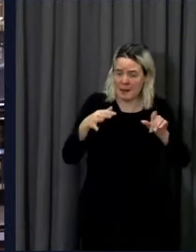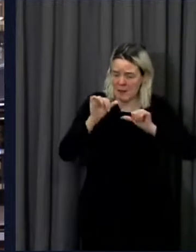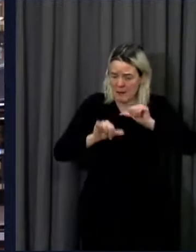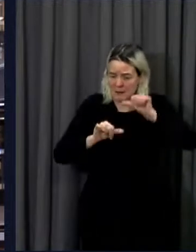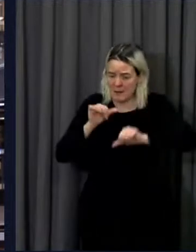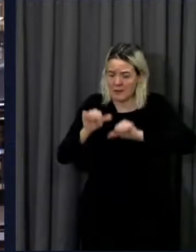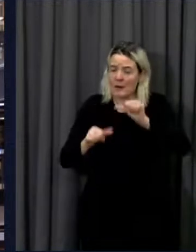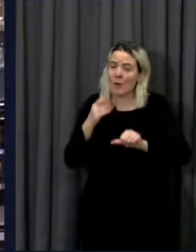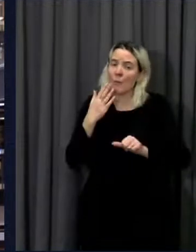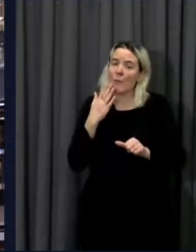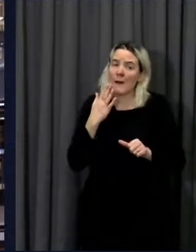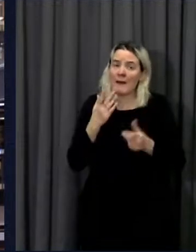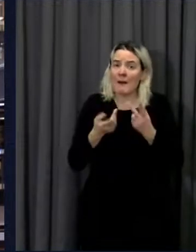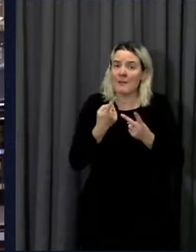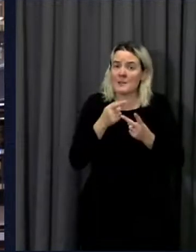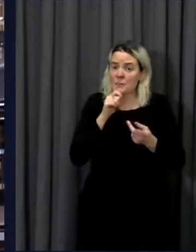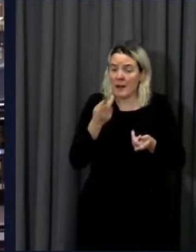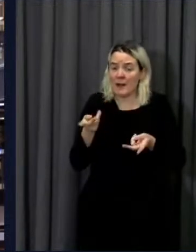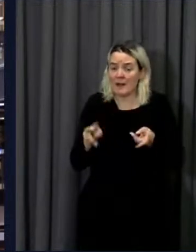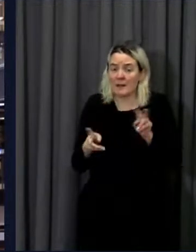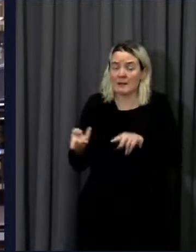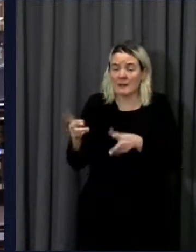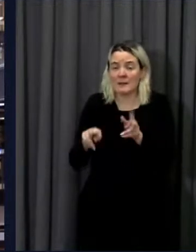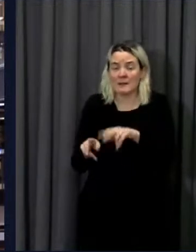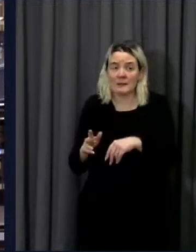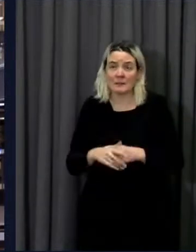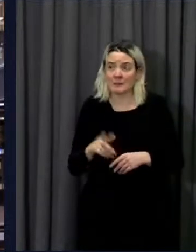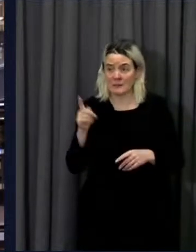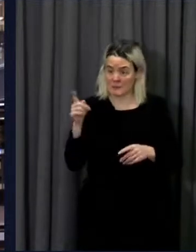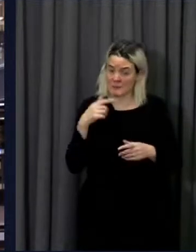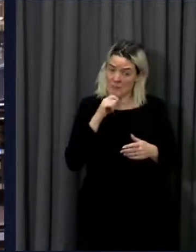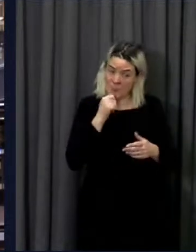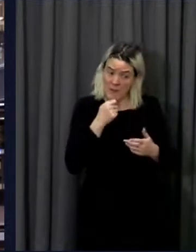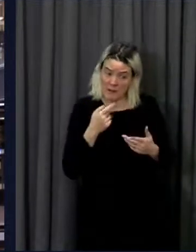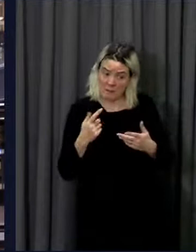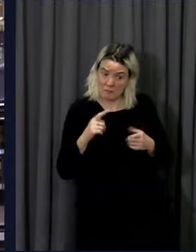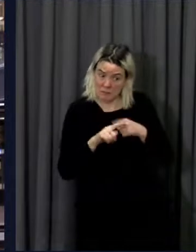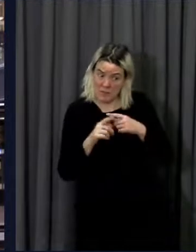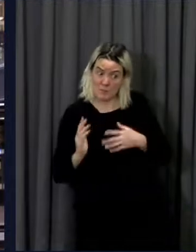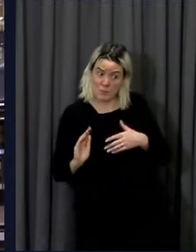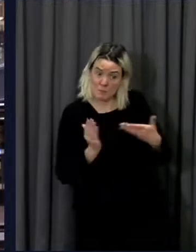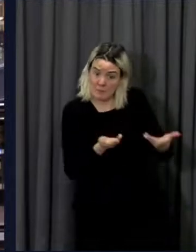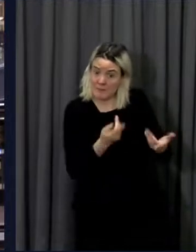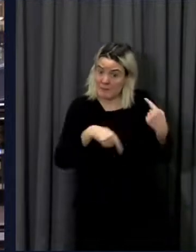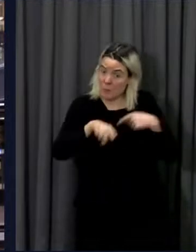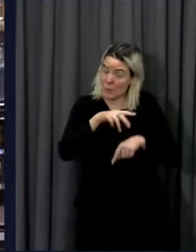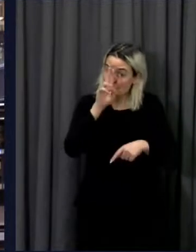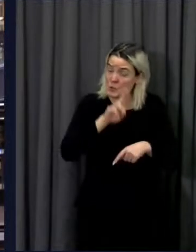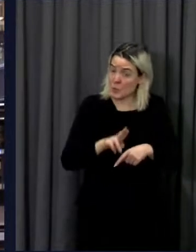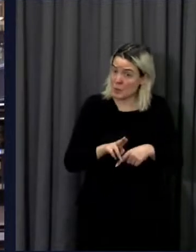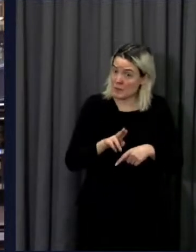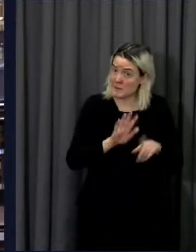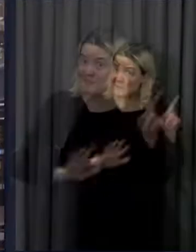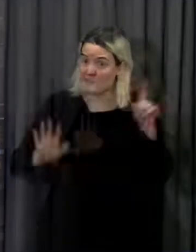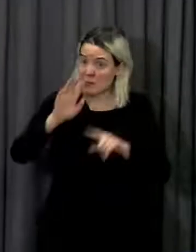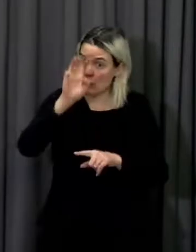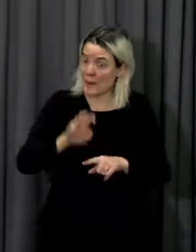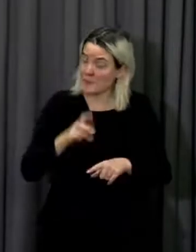you accept that that would be helpful, and is it something that you will look to provide to schools across Wales?